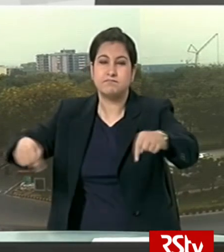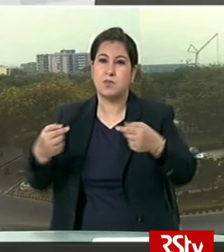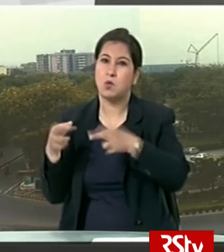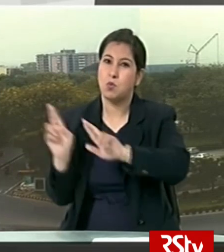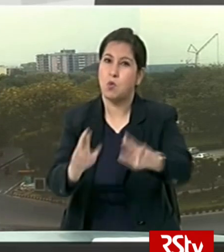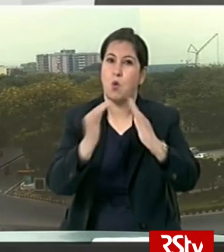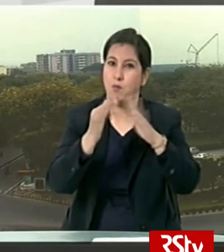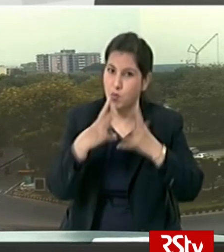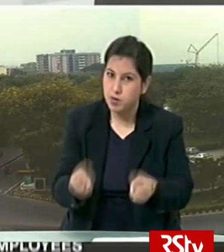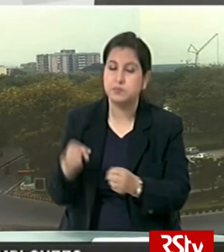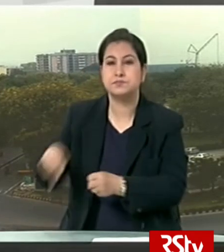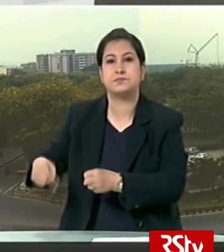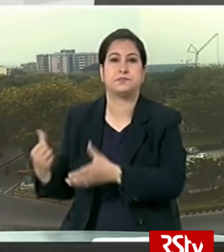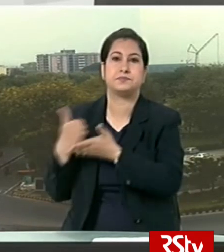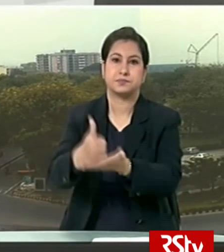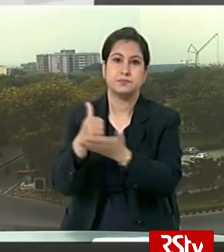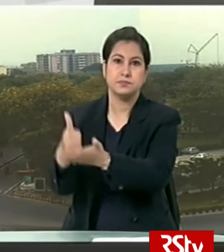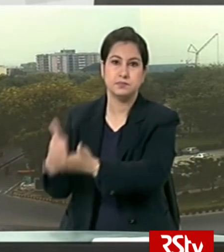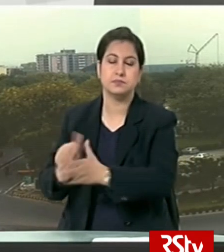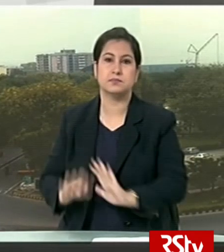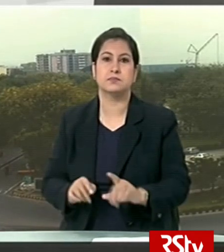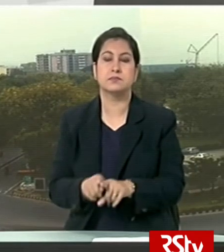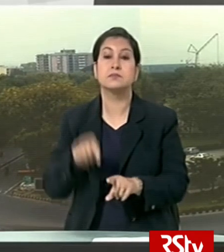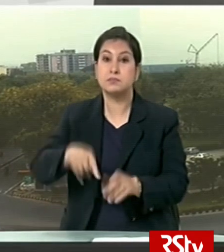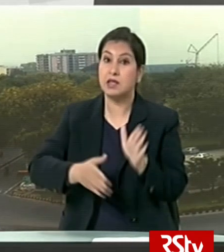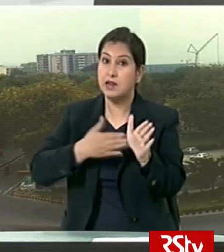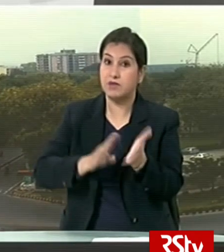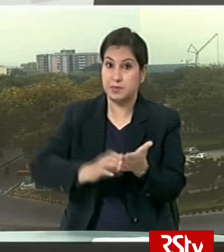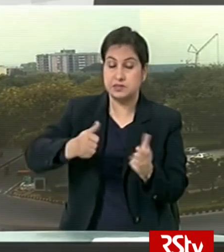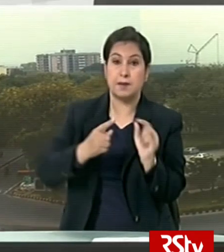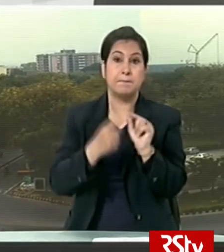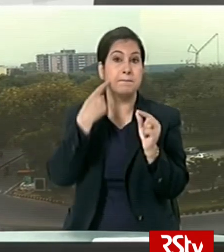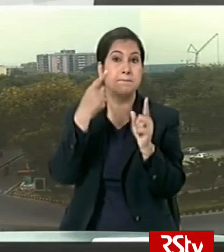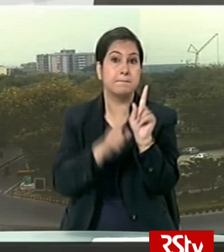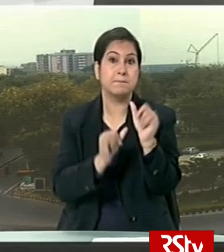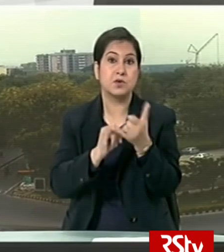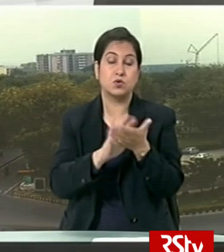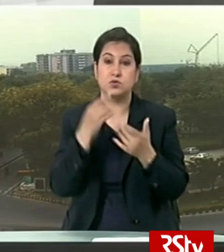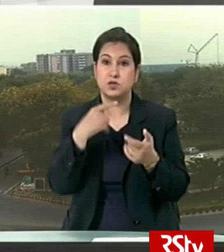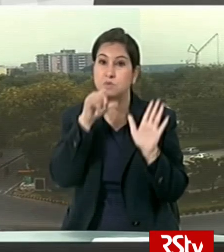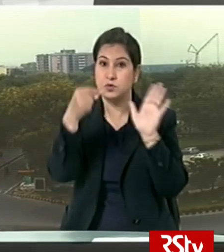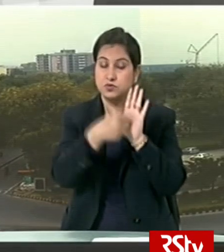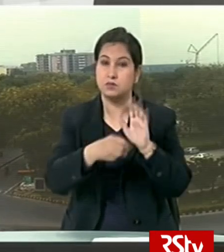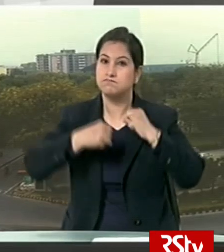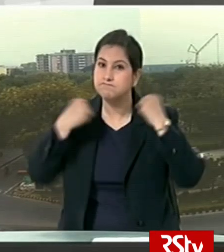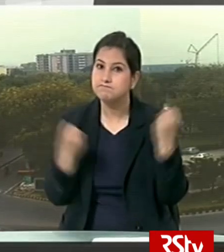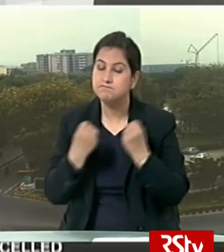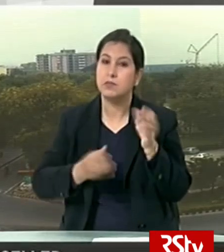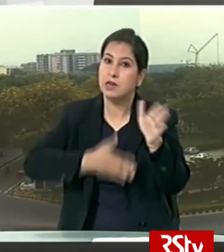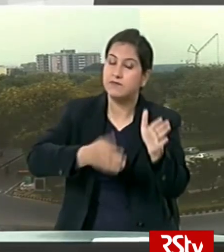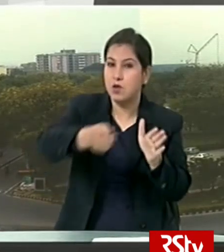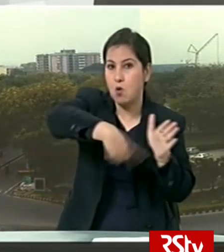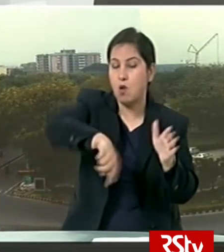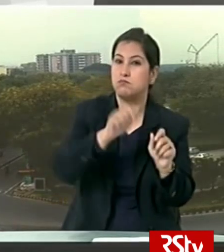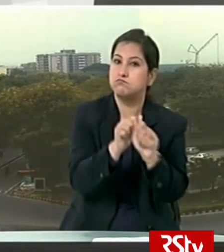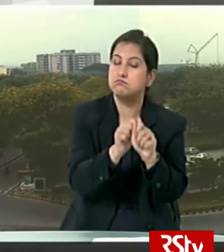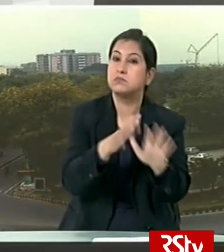due to the coronavirus triggered lockdown Railway Minister Piyush Goyal in a tweet said With the hard work of railways employees